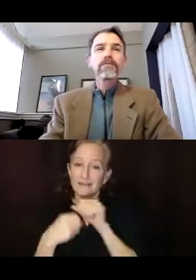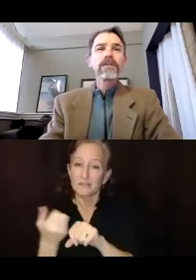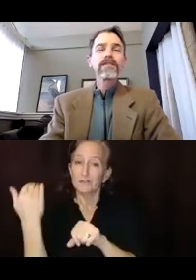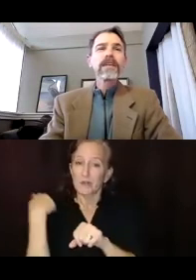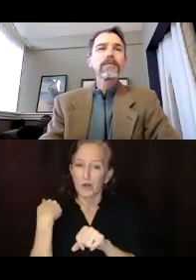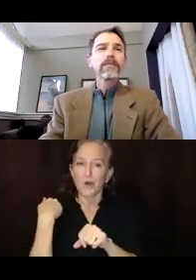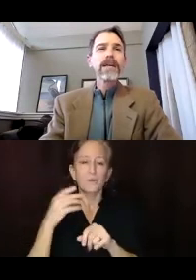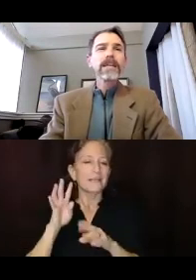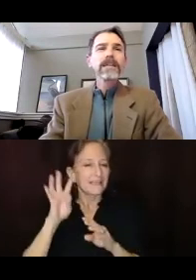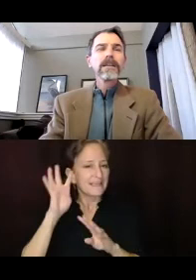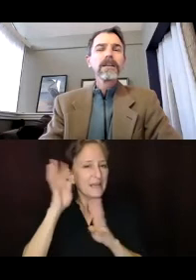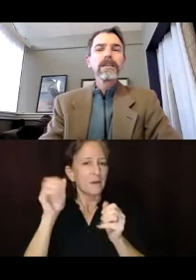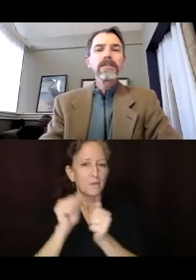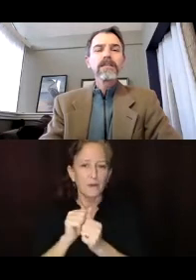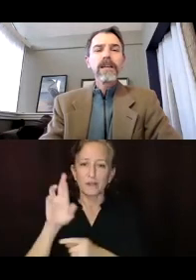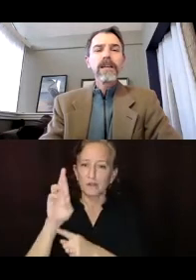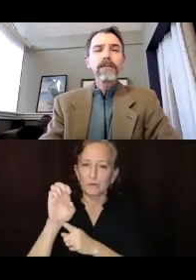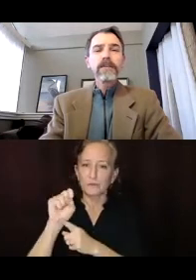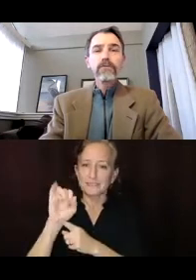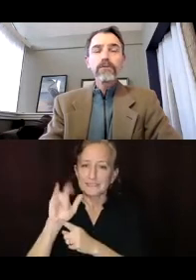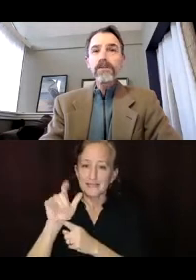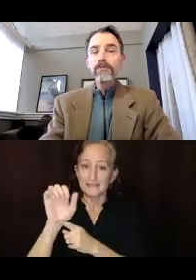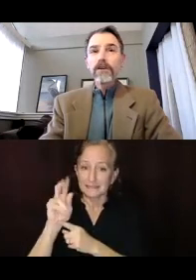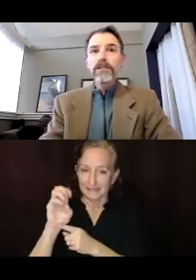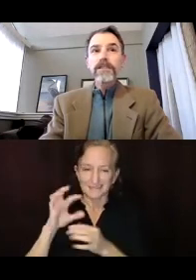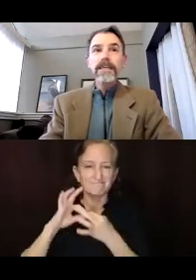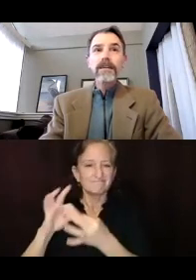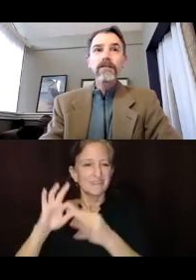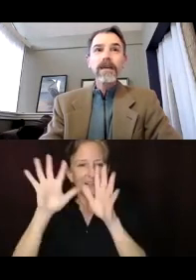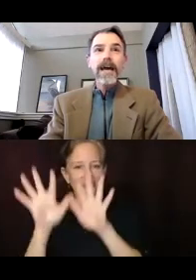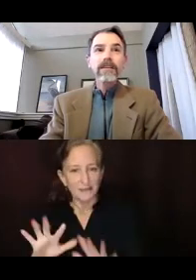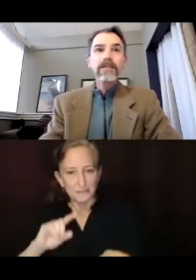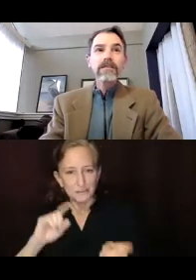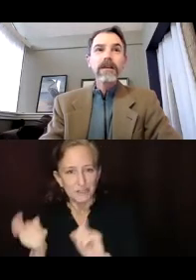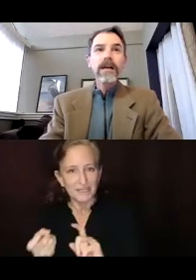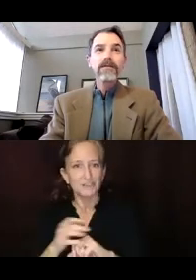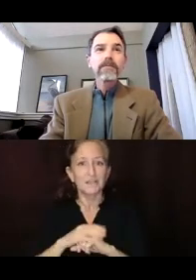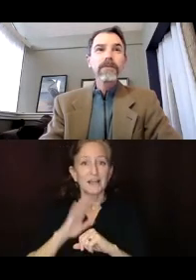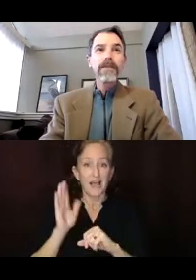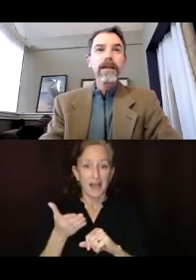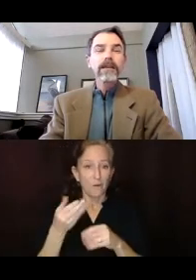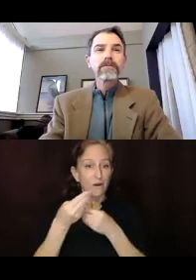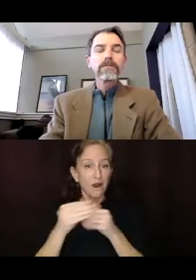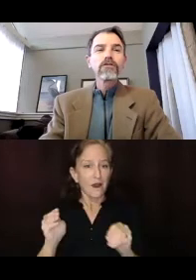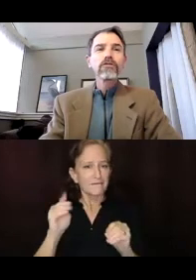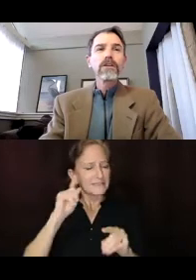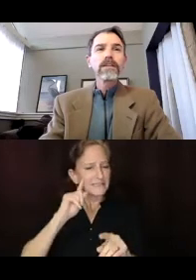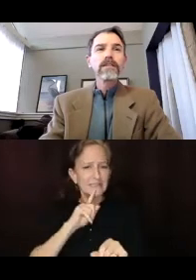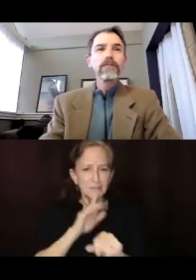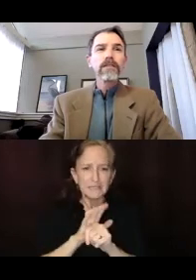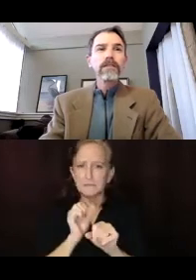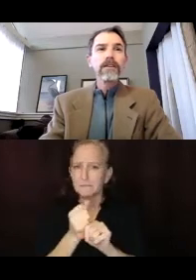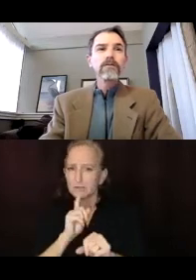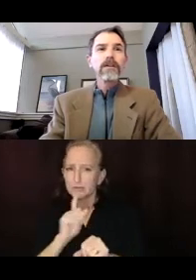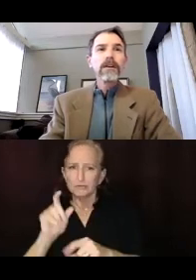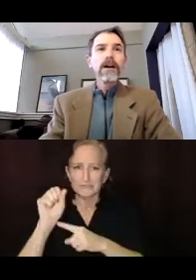Office of Resilience and Capital Planning. This is an office that's really devoted to taking care of their assets and ensuring that